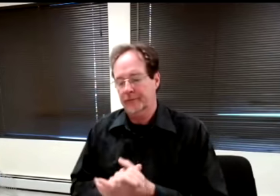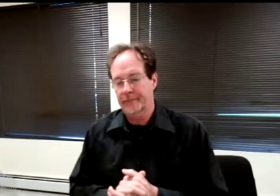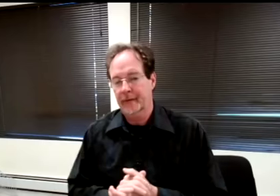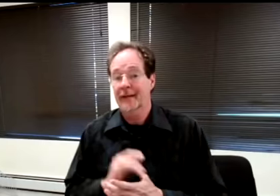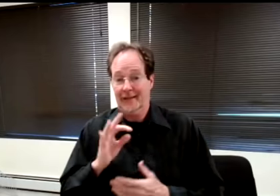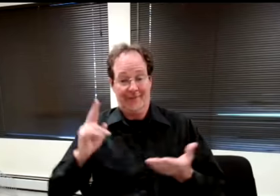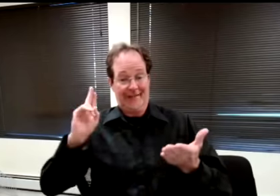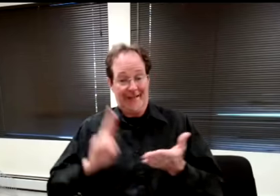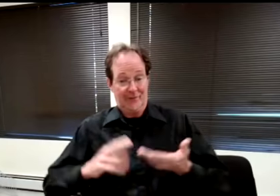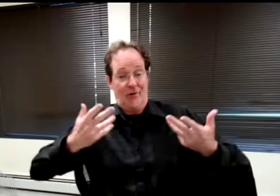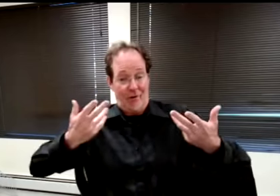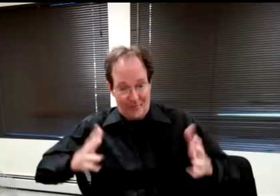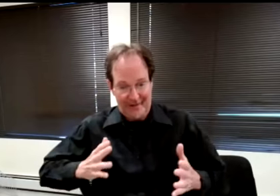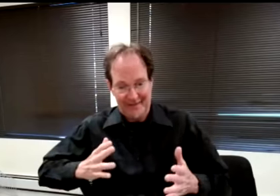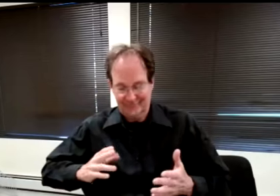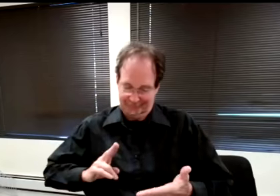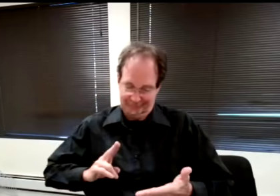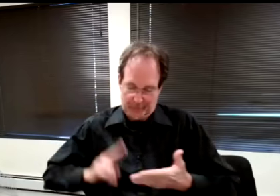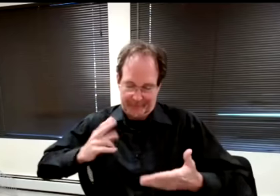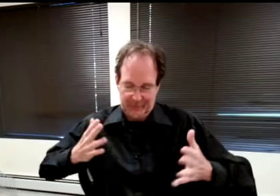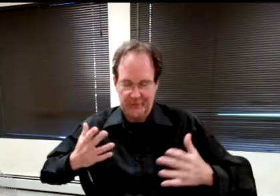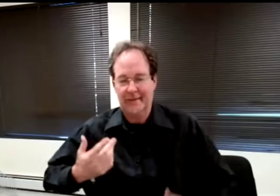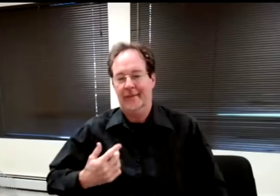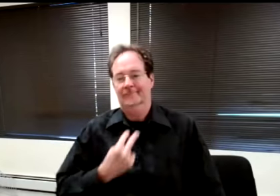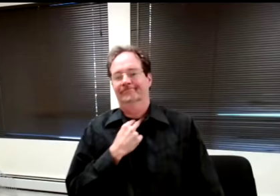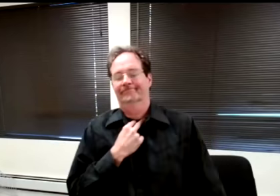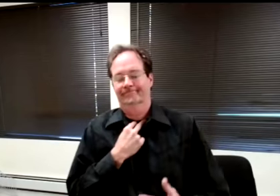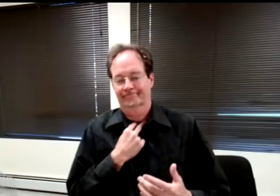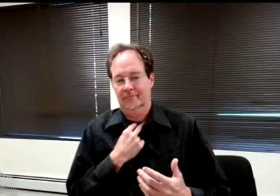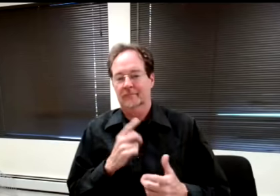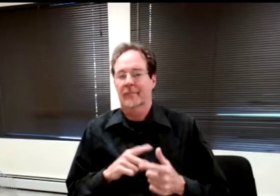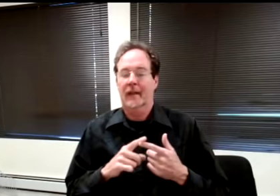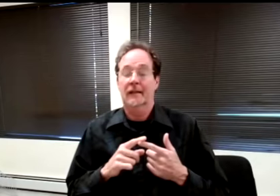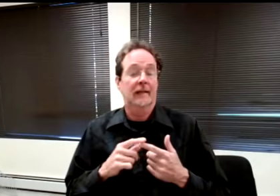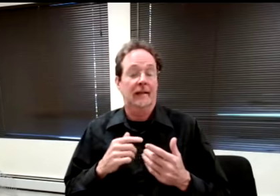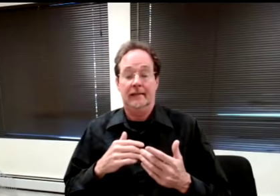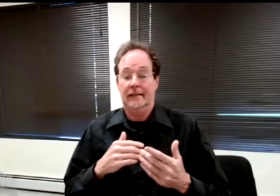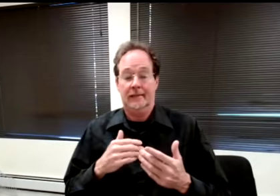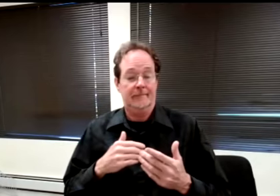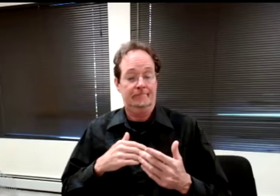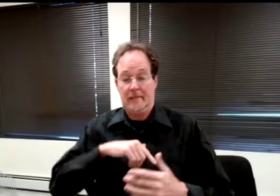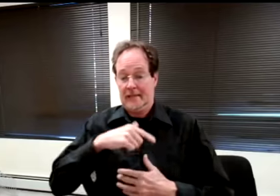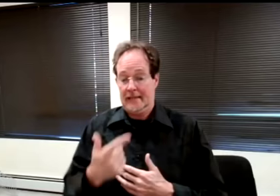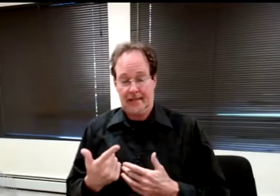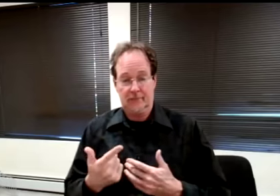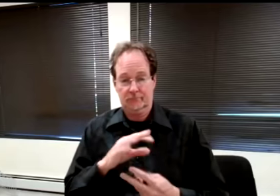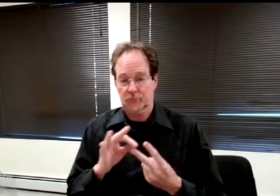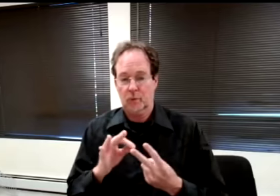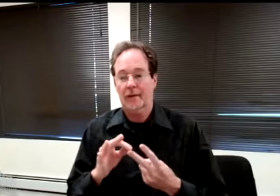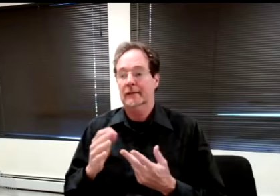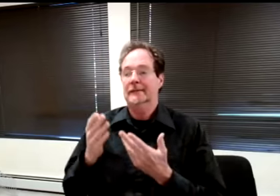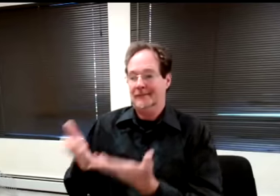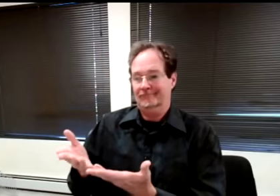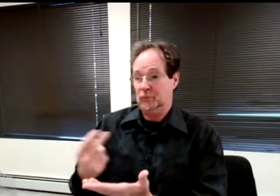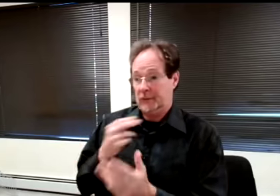signed. You know we don't have that option so then the next best thing is try to come up with an access plan. But the hope